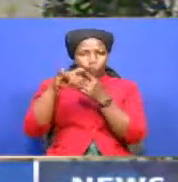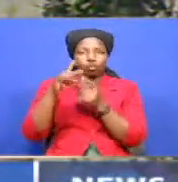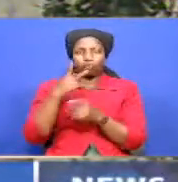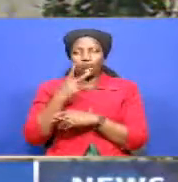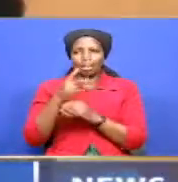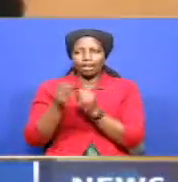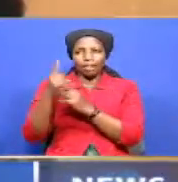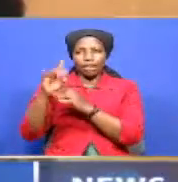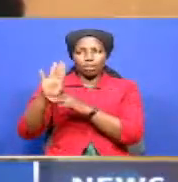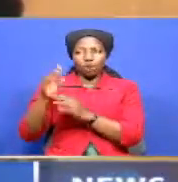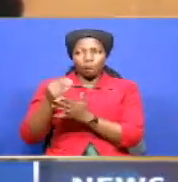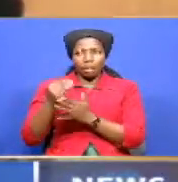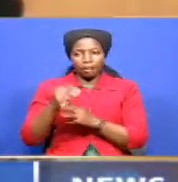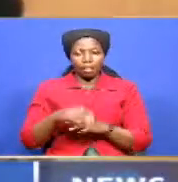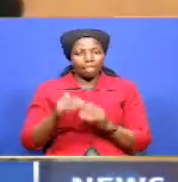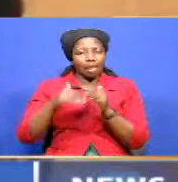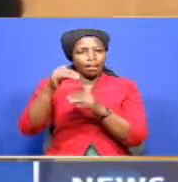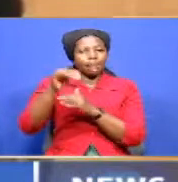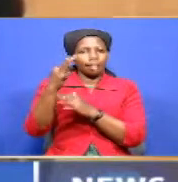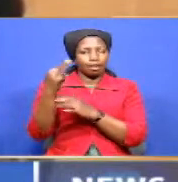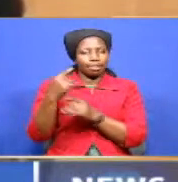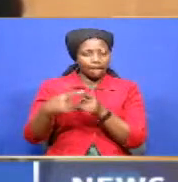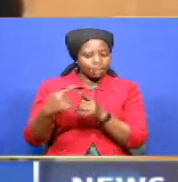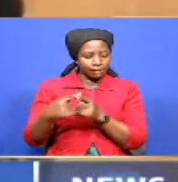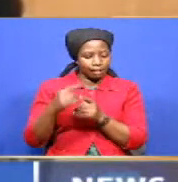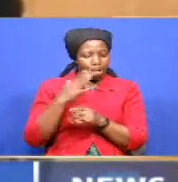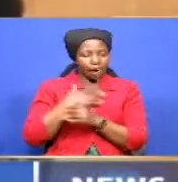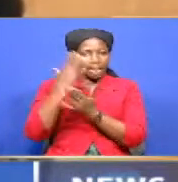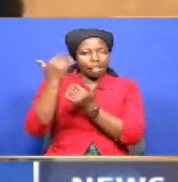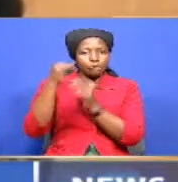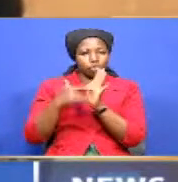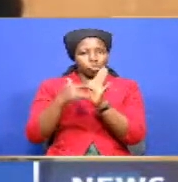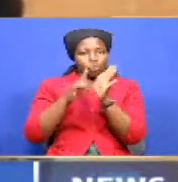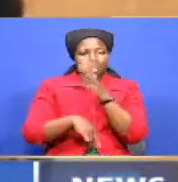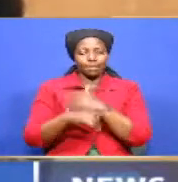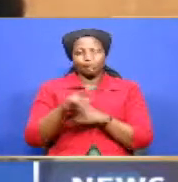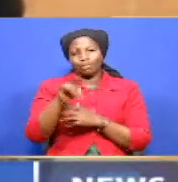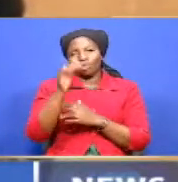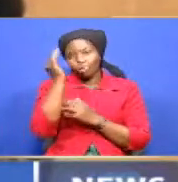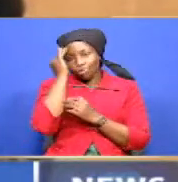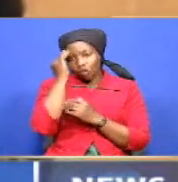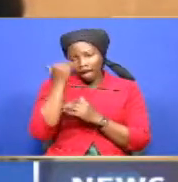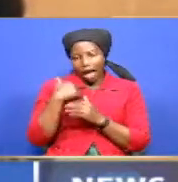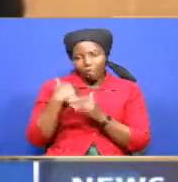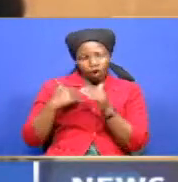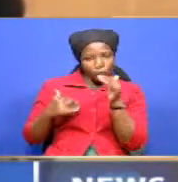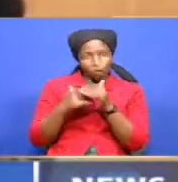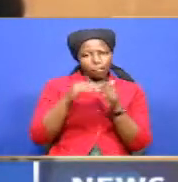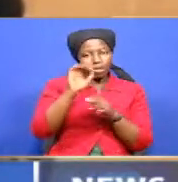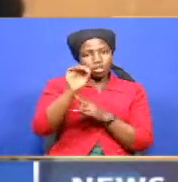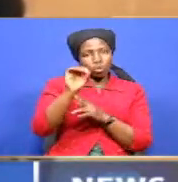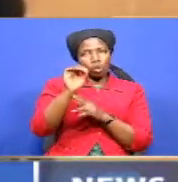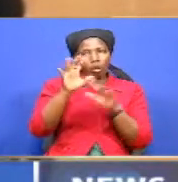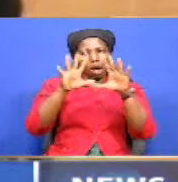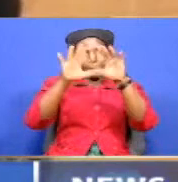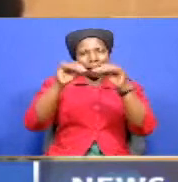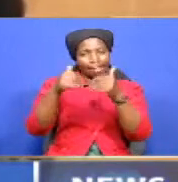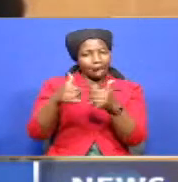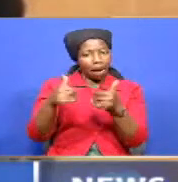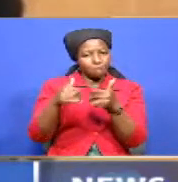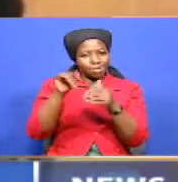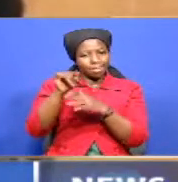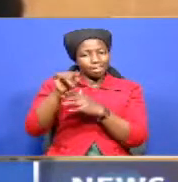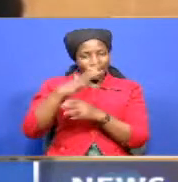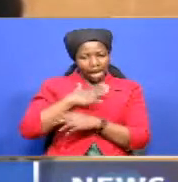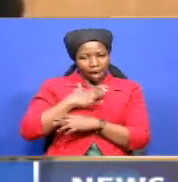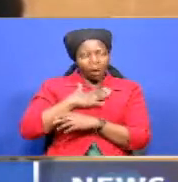shillings the next three years our trajectory was showing that you know we'll have near zero budget deficit that was our desired